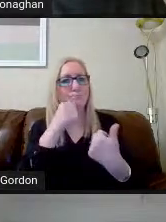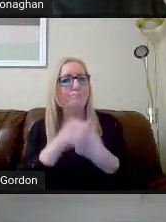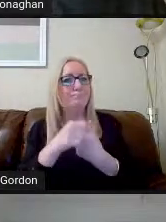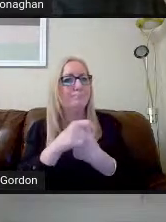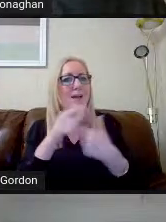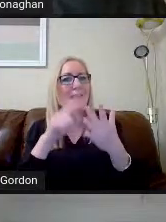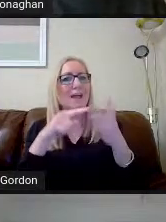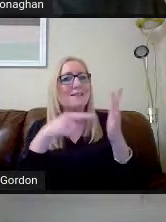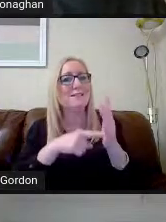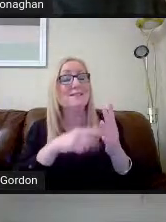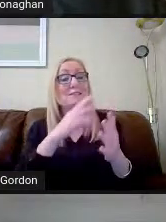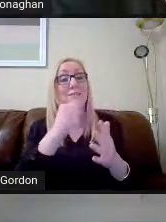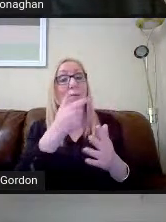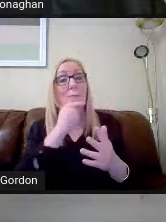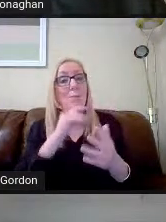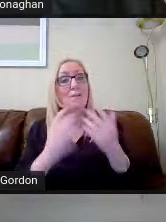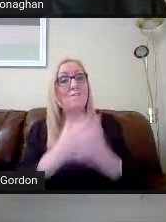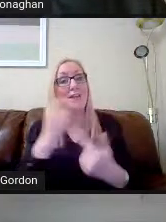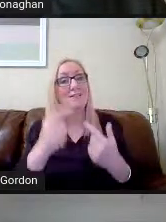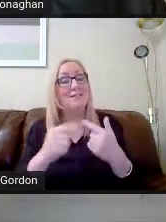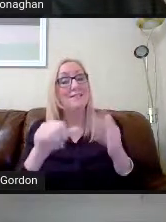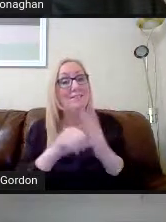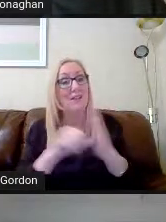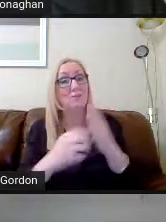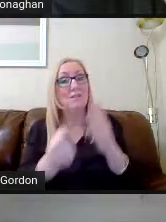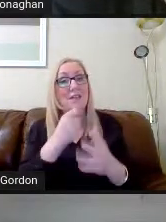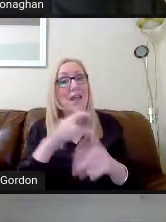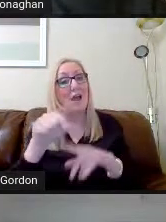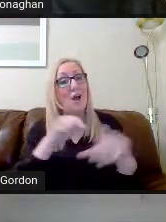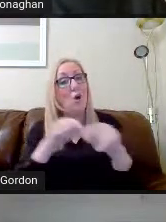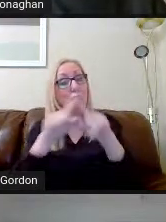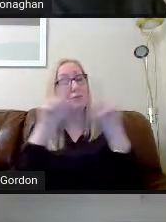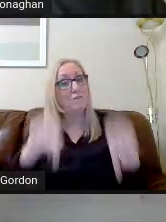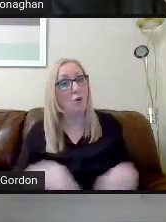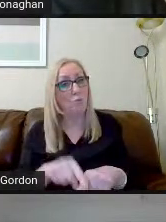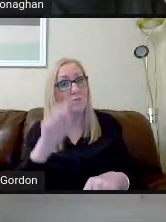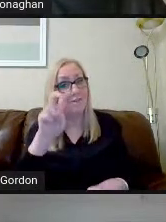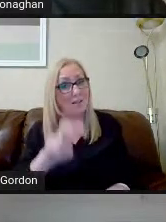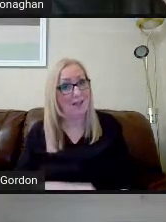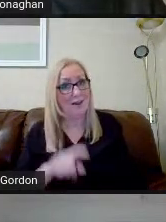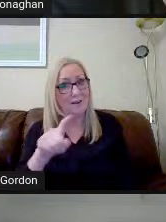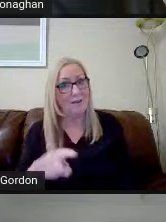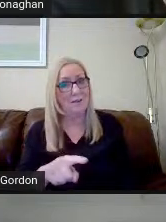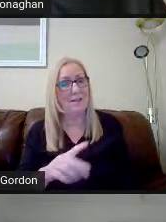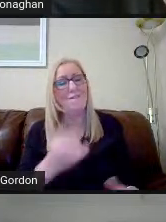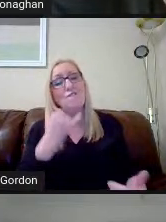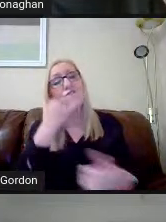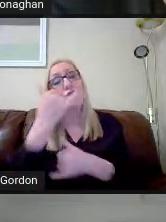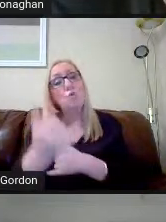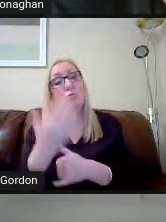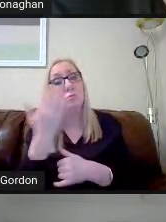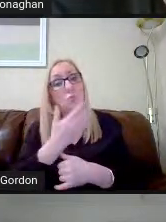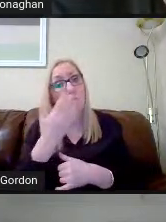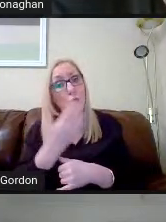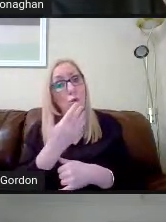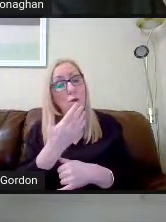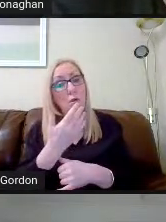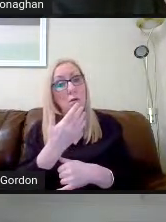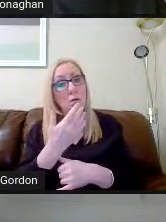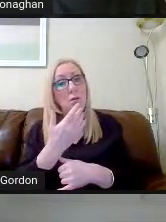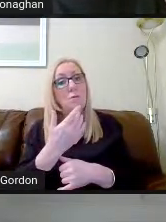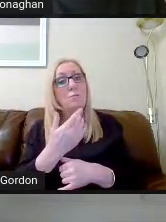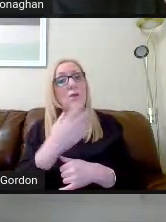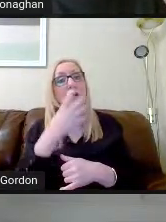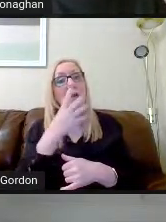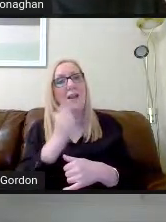if some people find it difficult to get the option forms filled in in this format, then what to do is give us a call in at the school. And we can